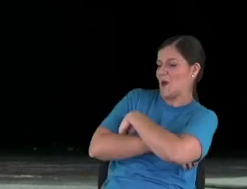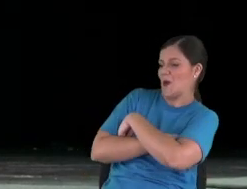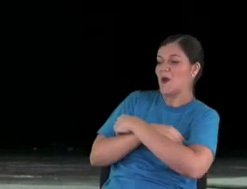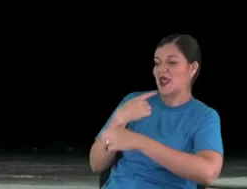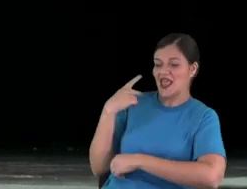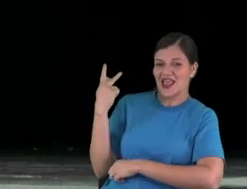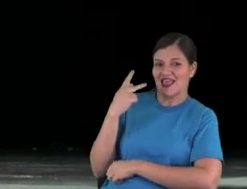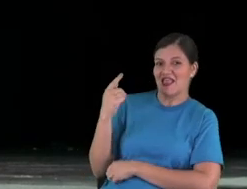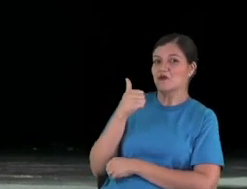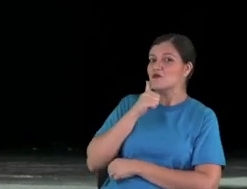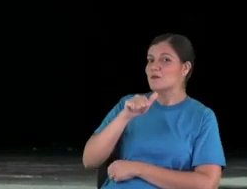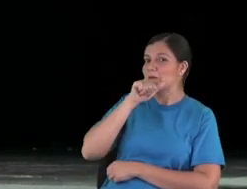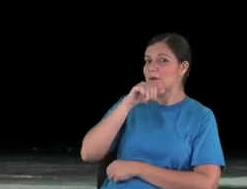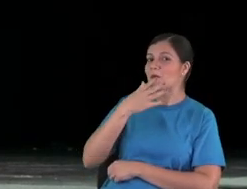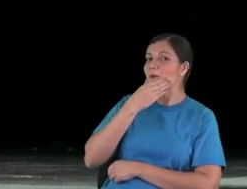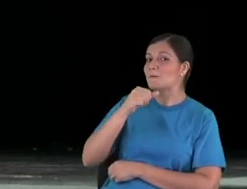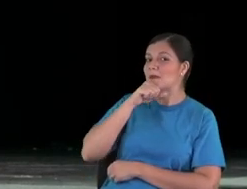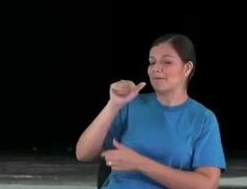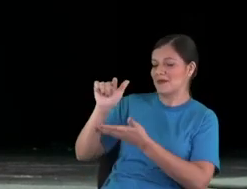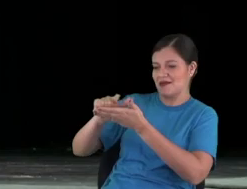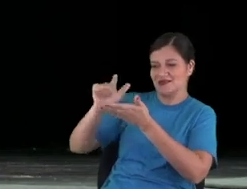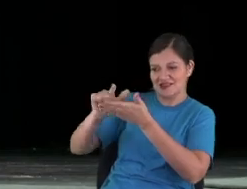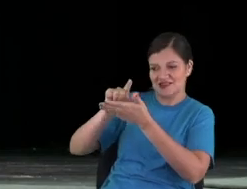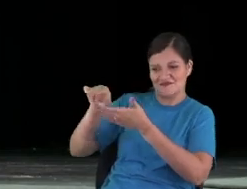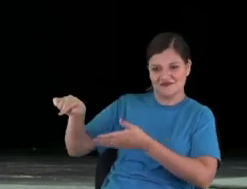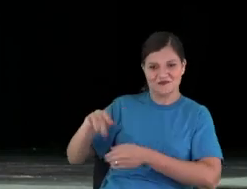cleaned my car. That's so good.